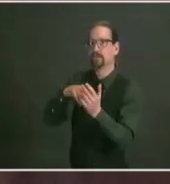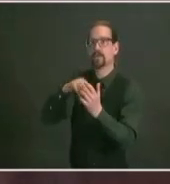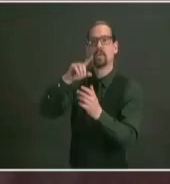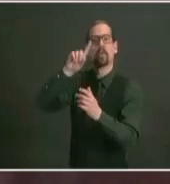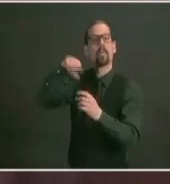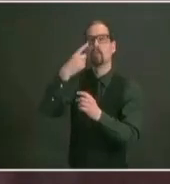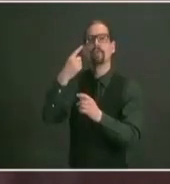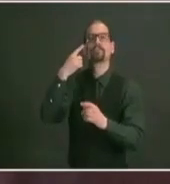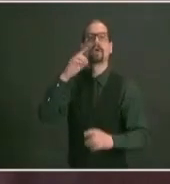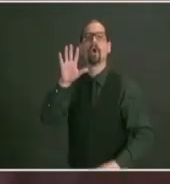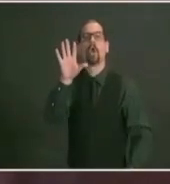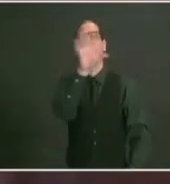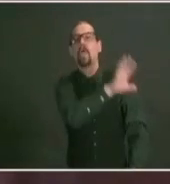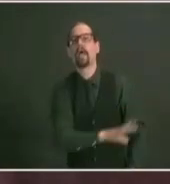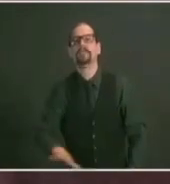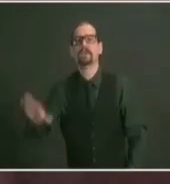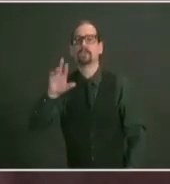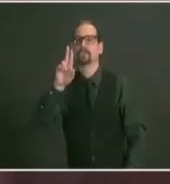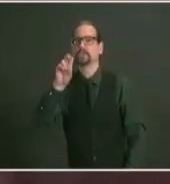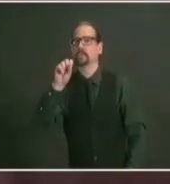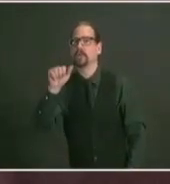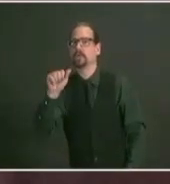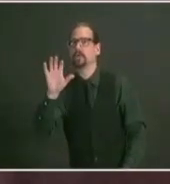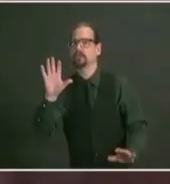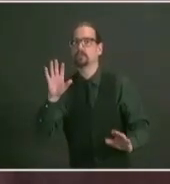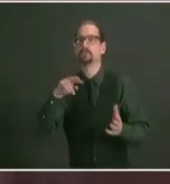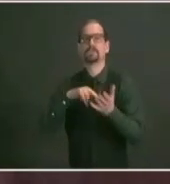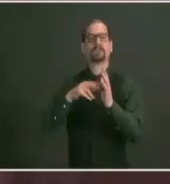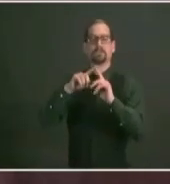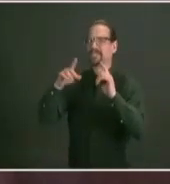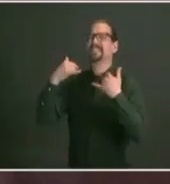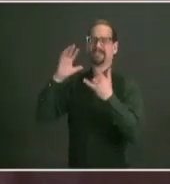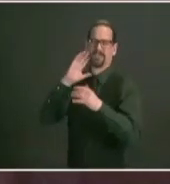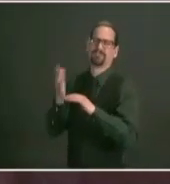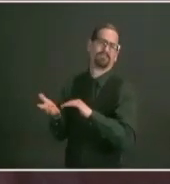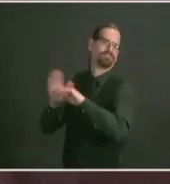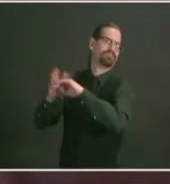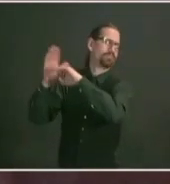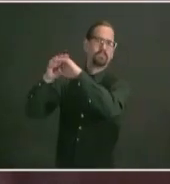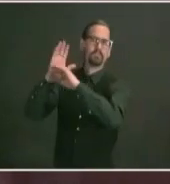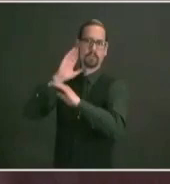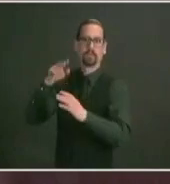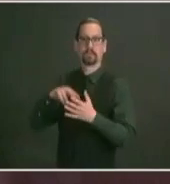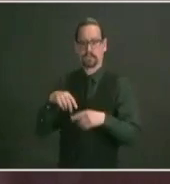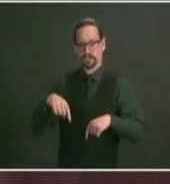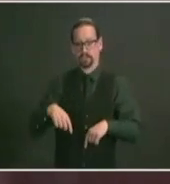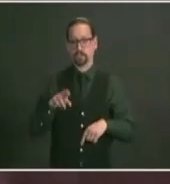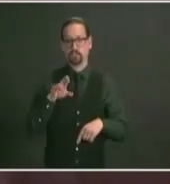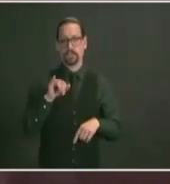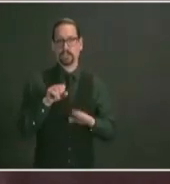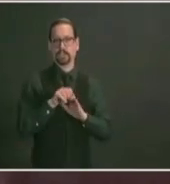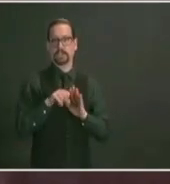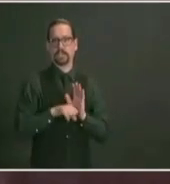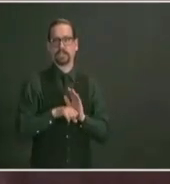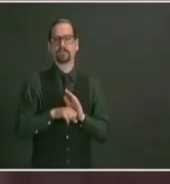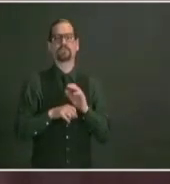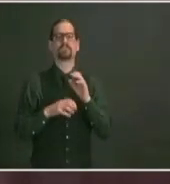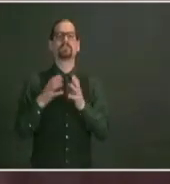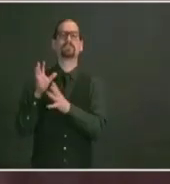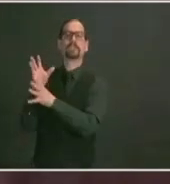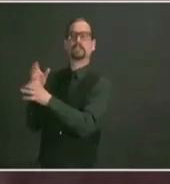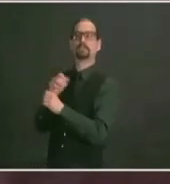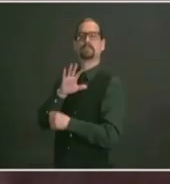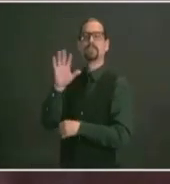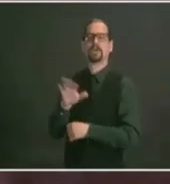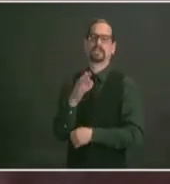means for rhode island is about 16 000 doses a week of johnson and johnson vaccine will be available by the end of